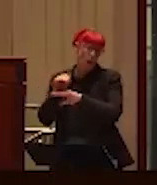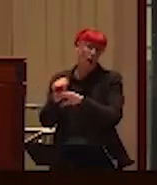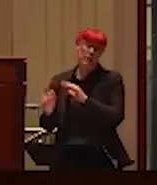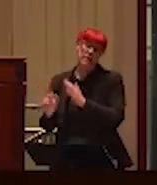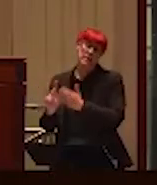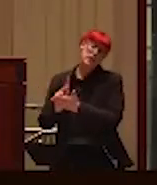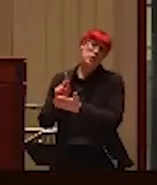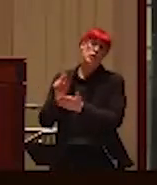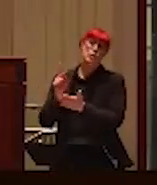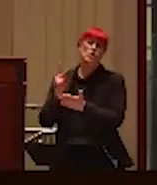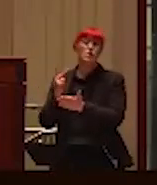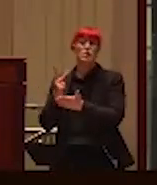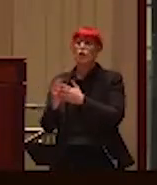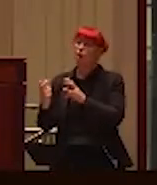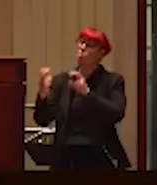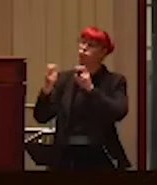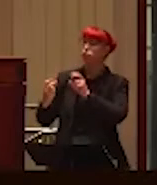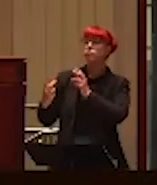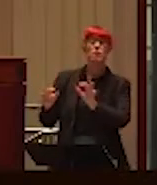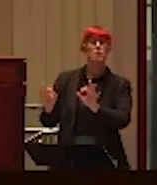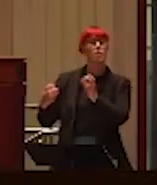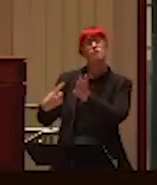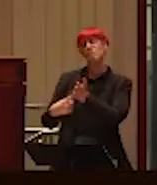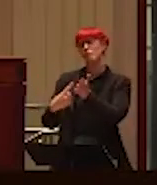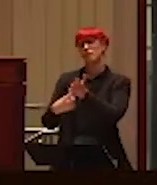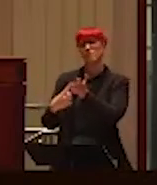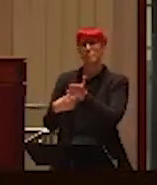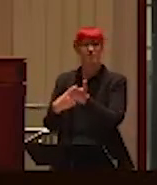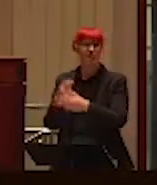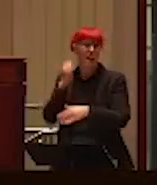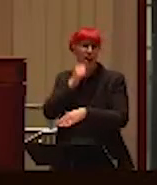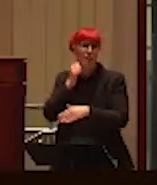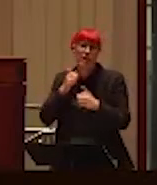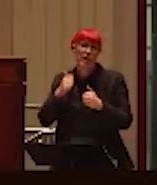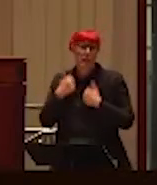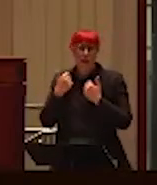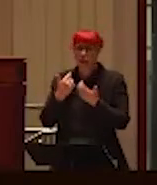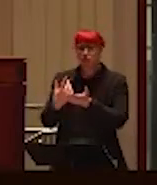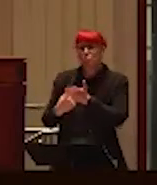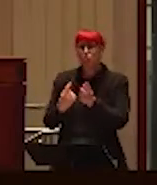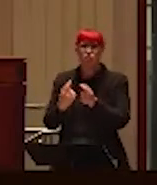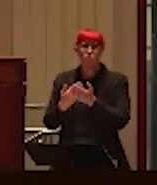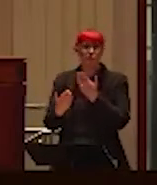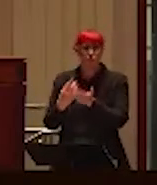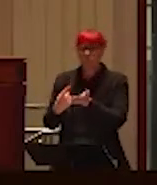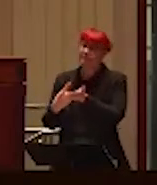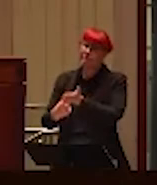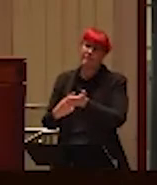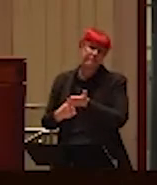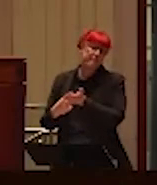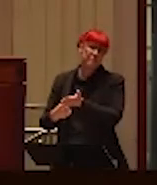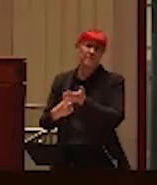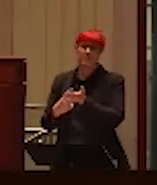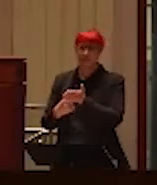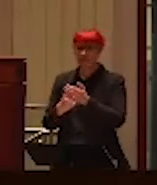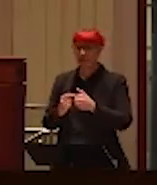what I thought was really an innocuous conversation, just something about day to day life. I can't remember. And, and one of the key features